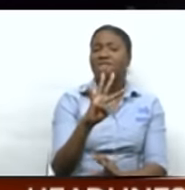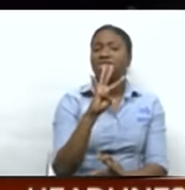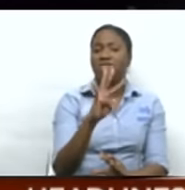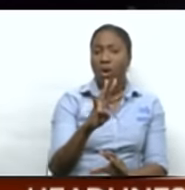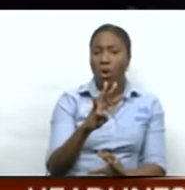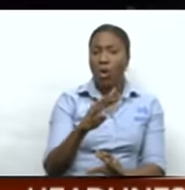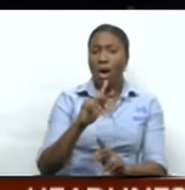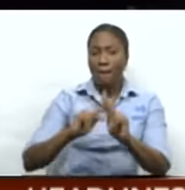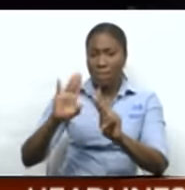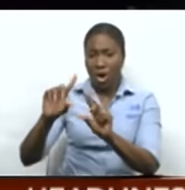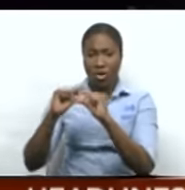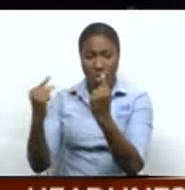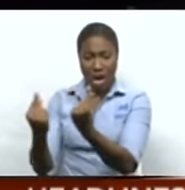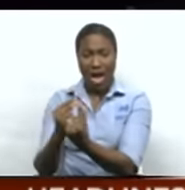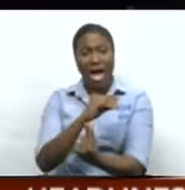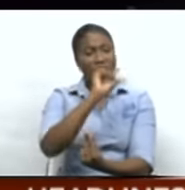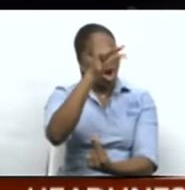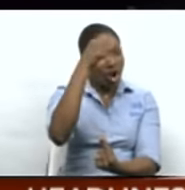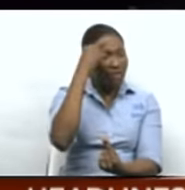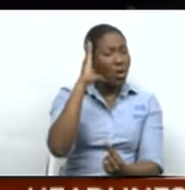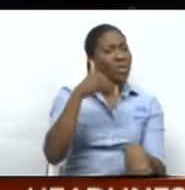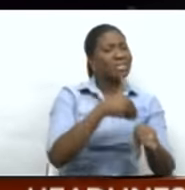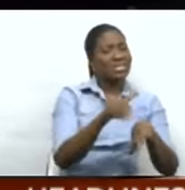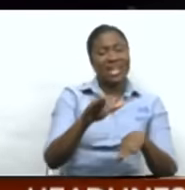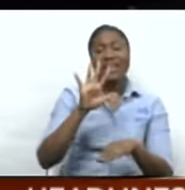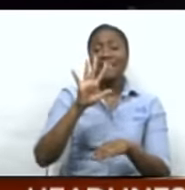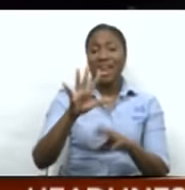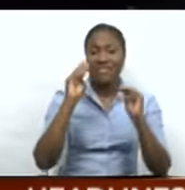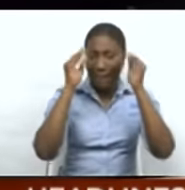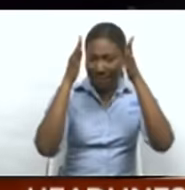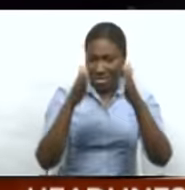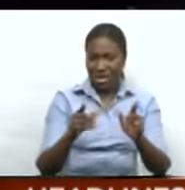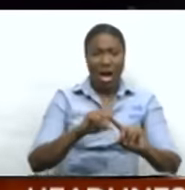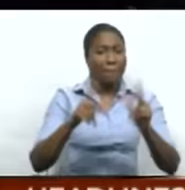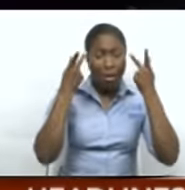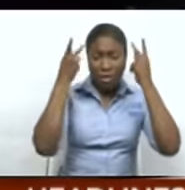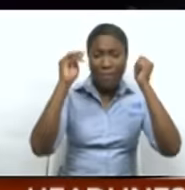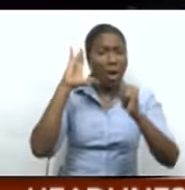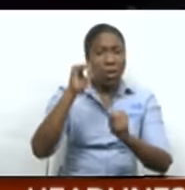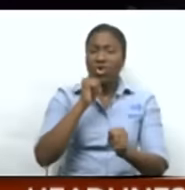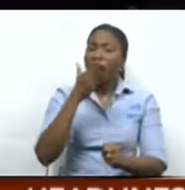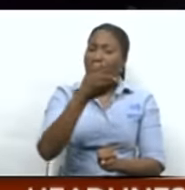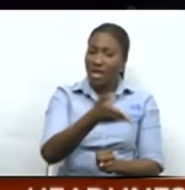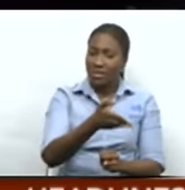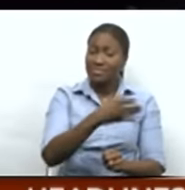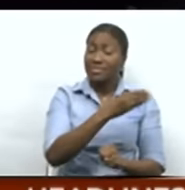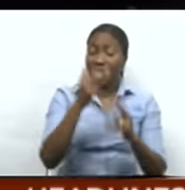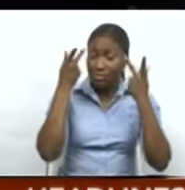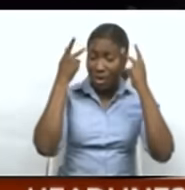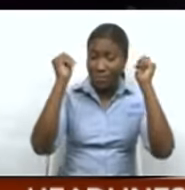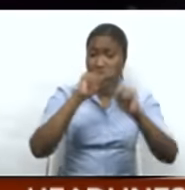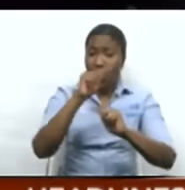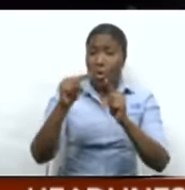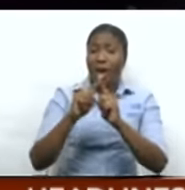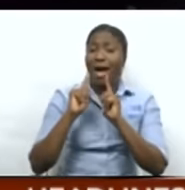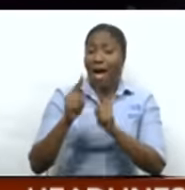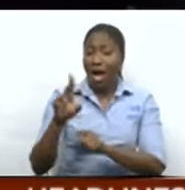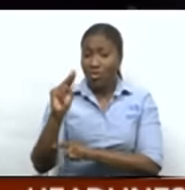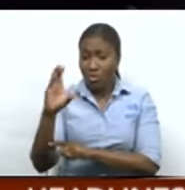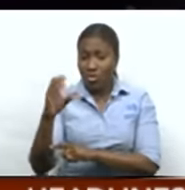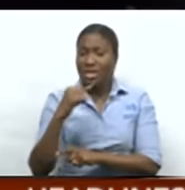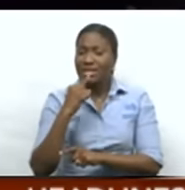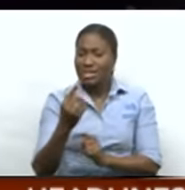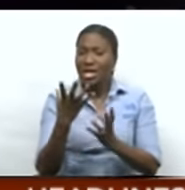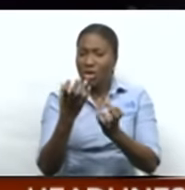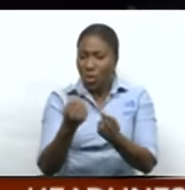while the government will send five ministers, excluding the Prime Minister. In the Prime Minister's response to the opposition, he proposed to discuss